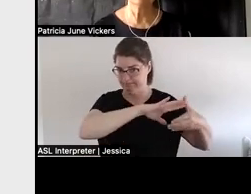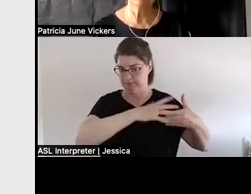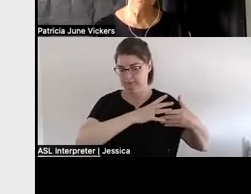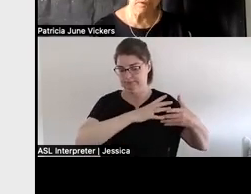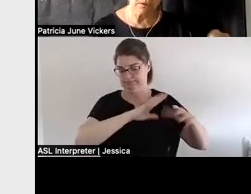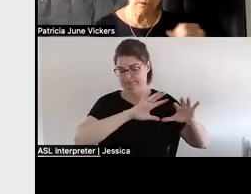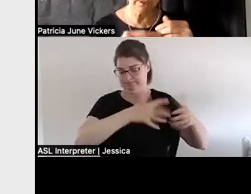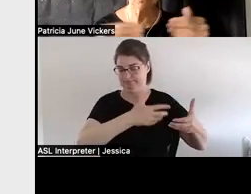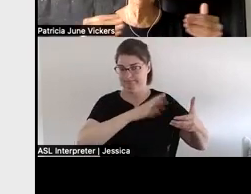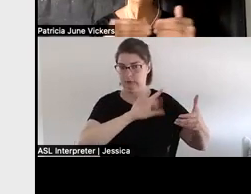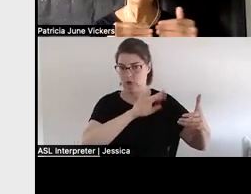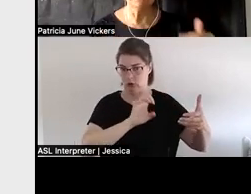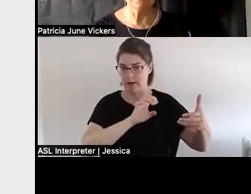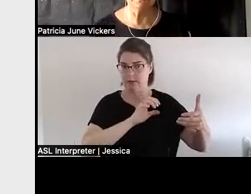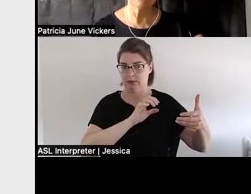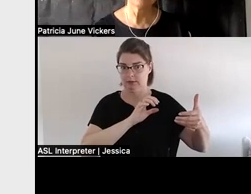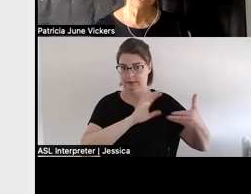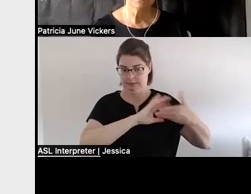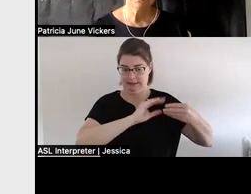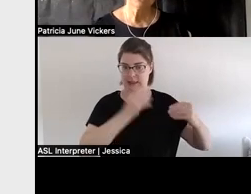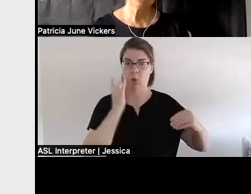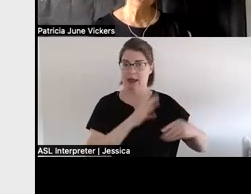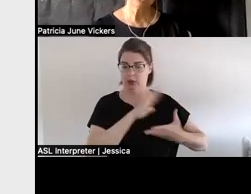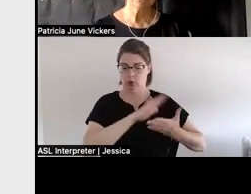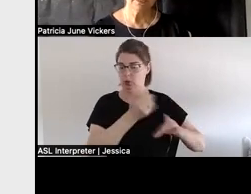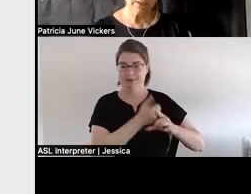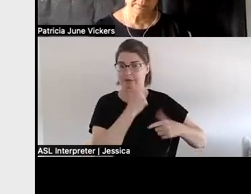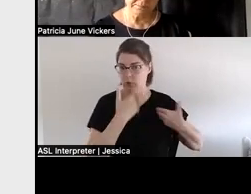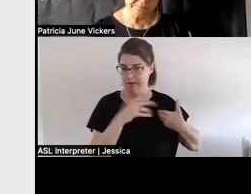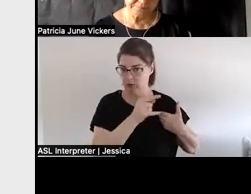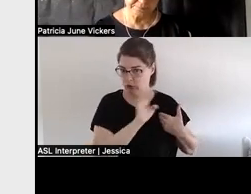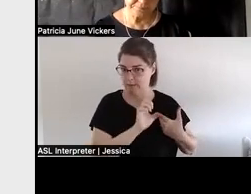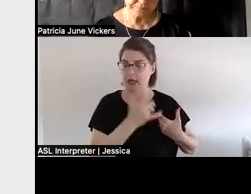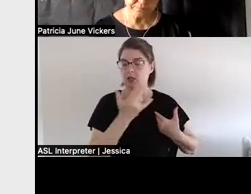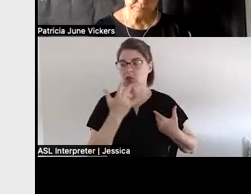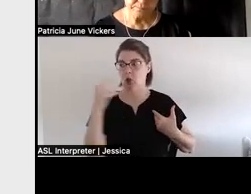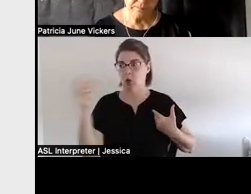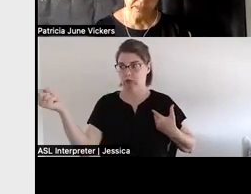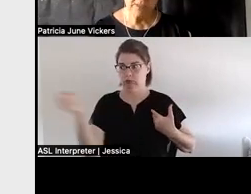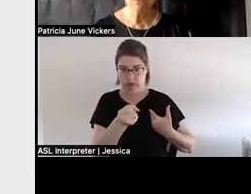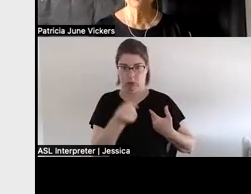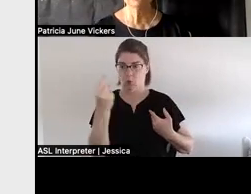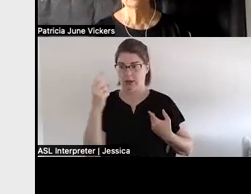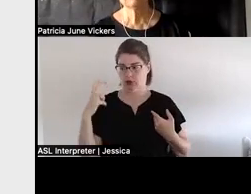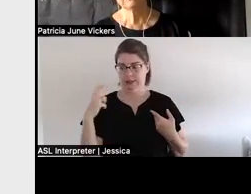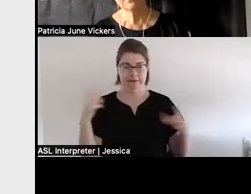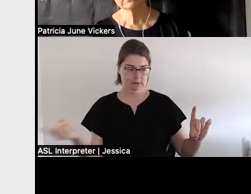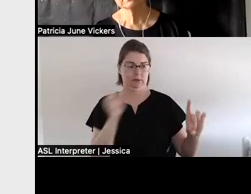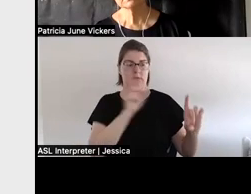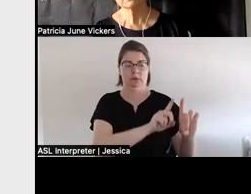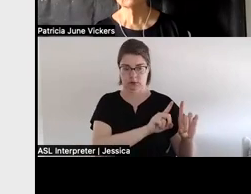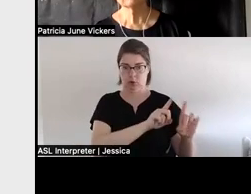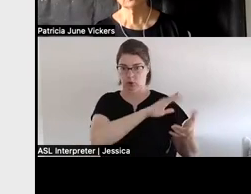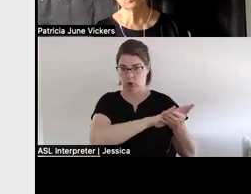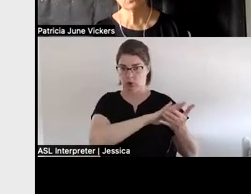a tribal meeting so um so the fathers